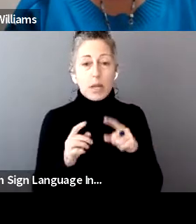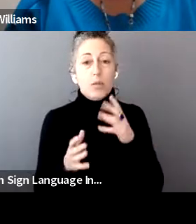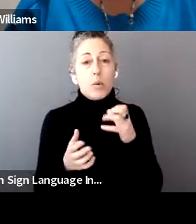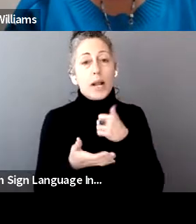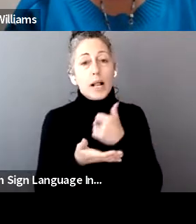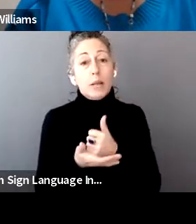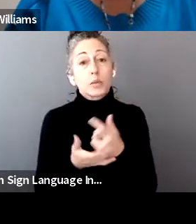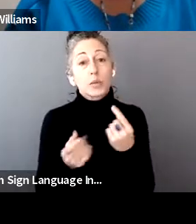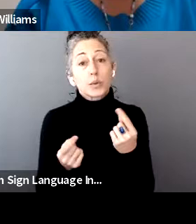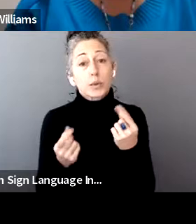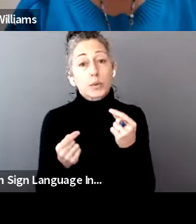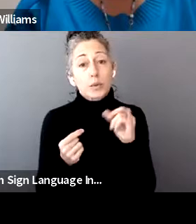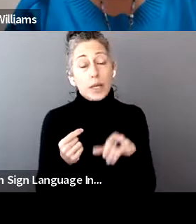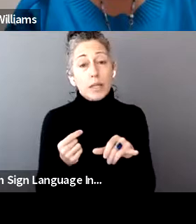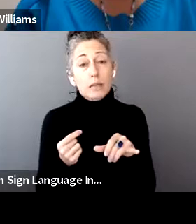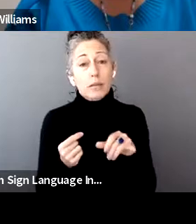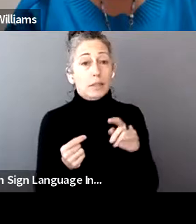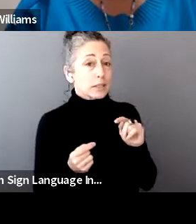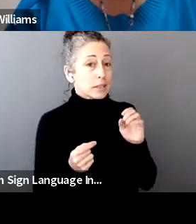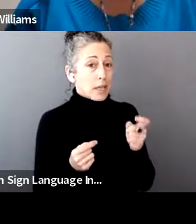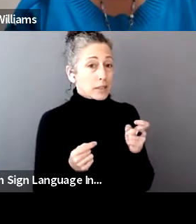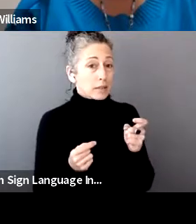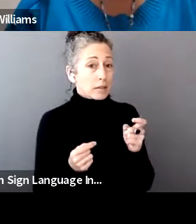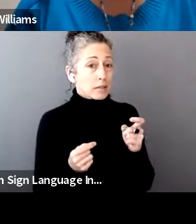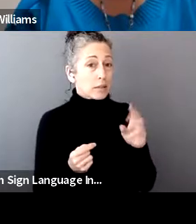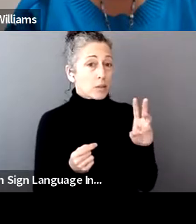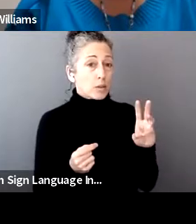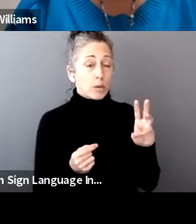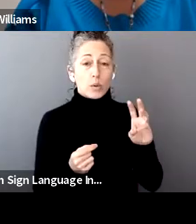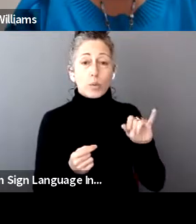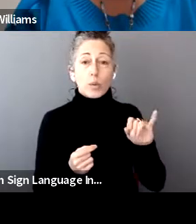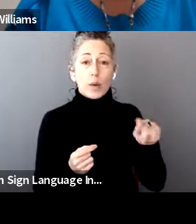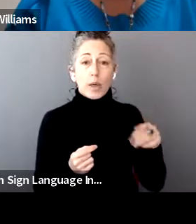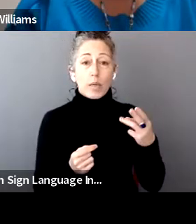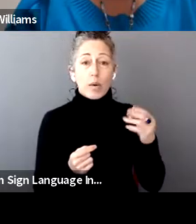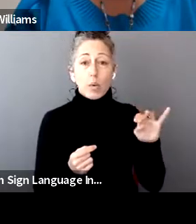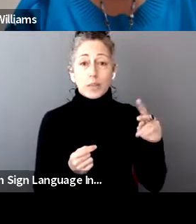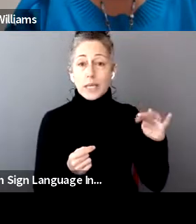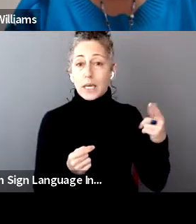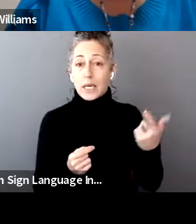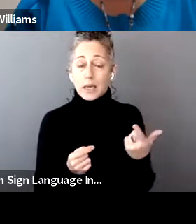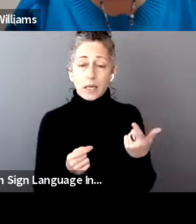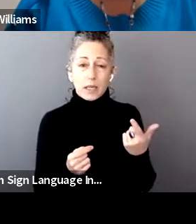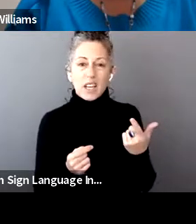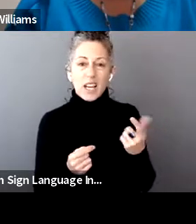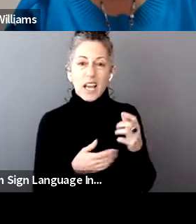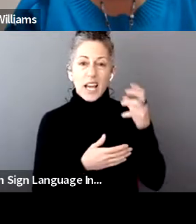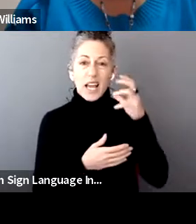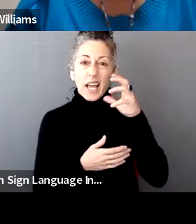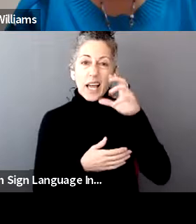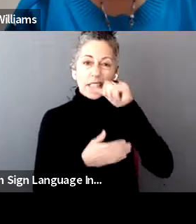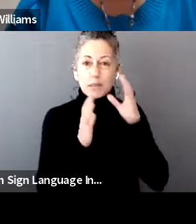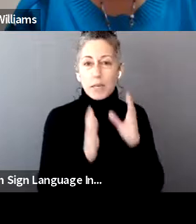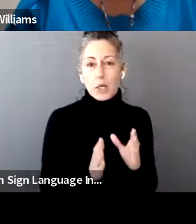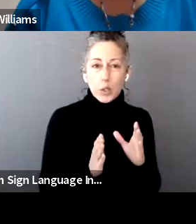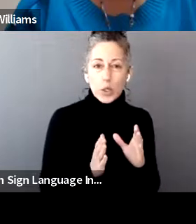that, the tax withholding estimator at IRS.gov will walk you through a paycheck checkup. So